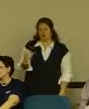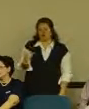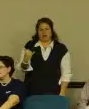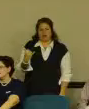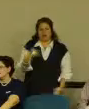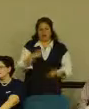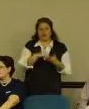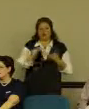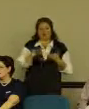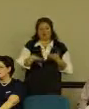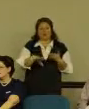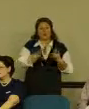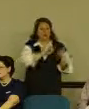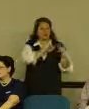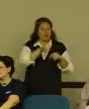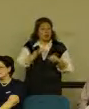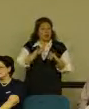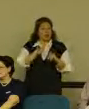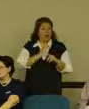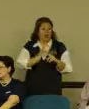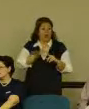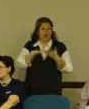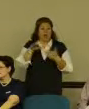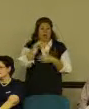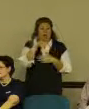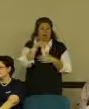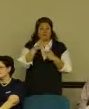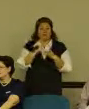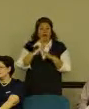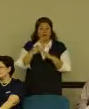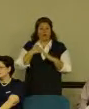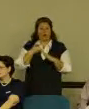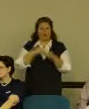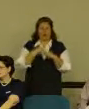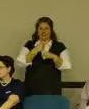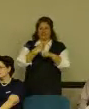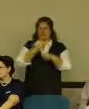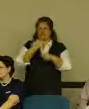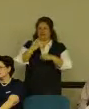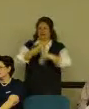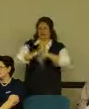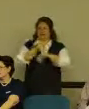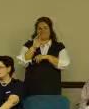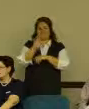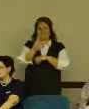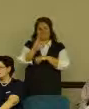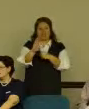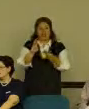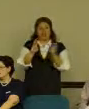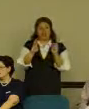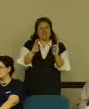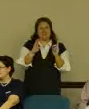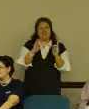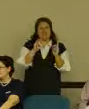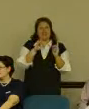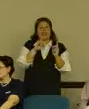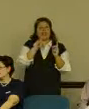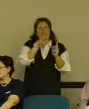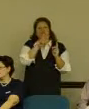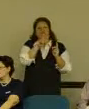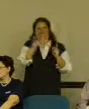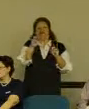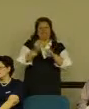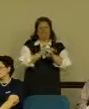The students coming into Elizabethtown College this year, it was the first year we had Facebook, they almost revamped our entire